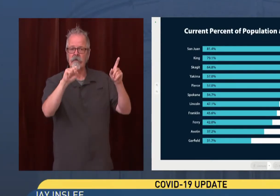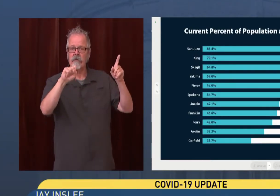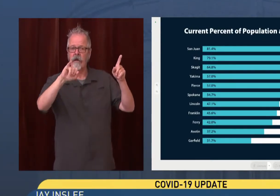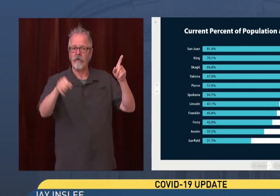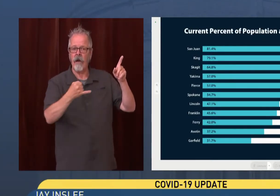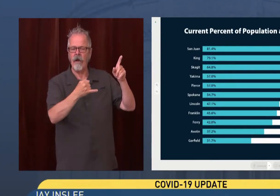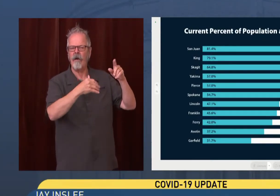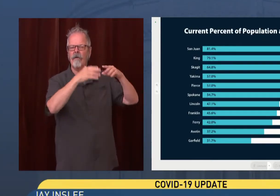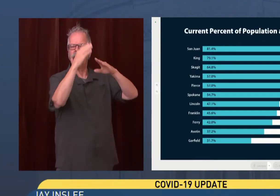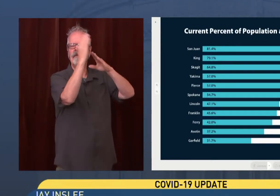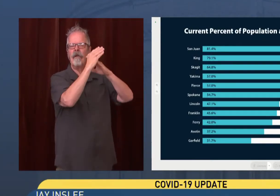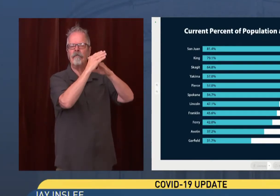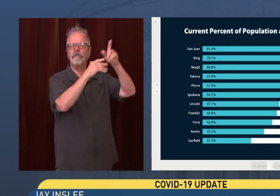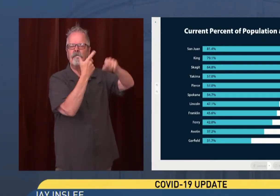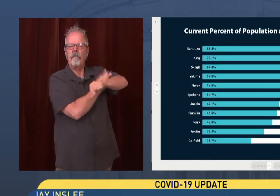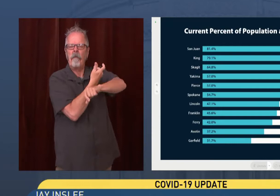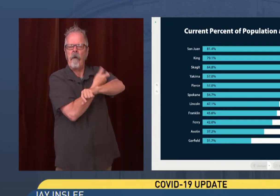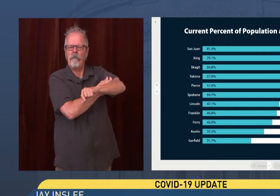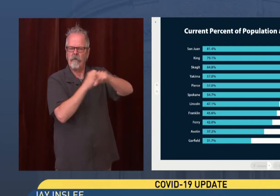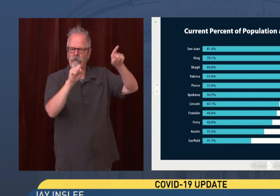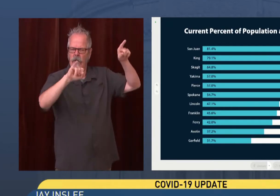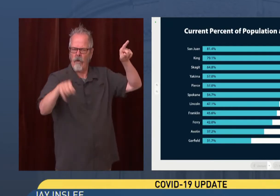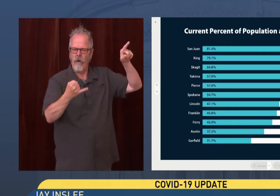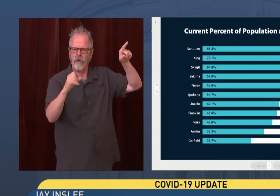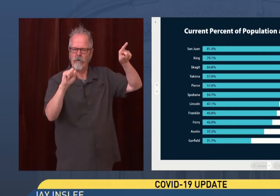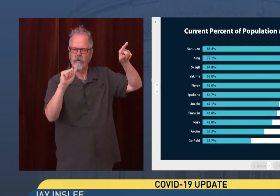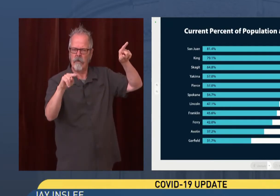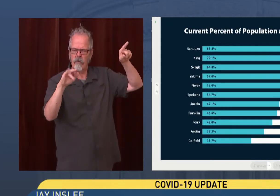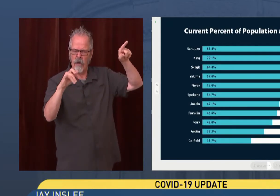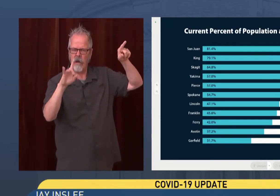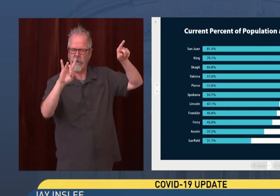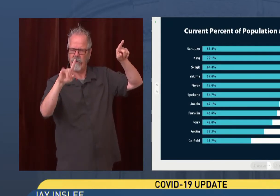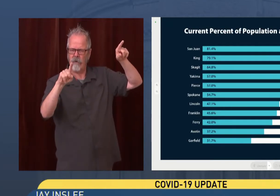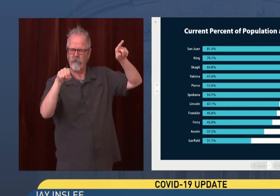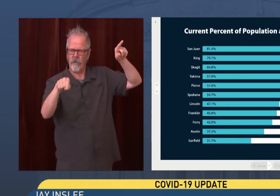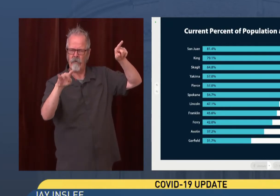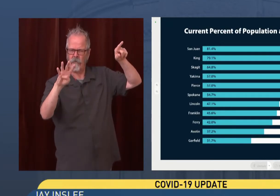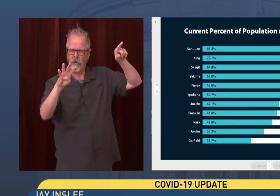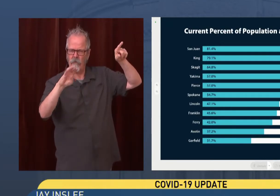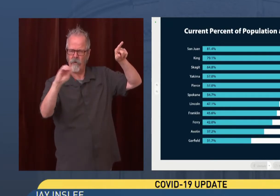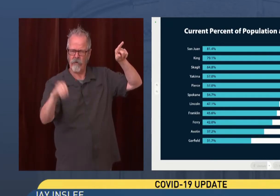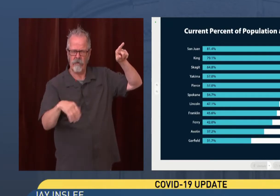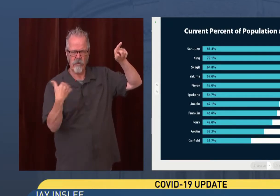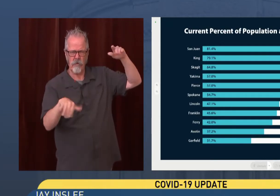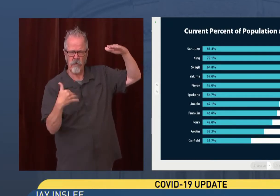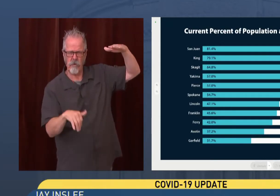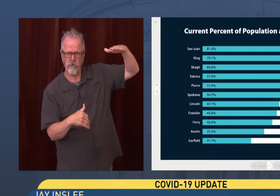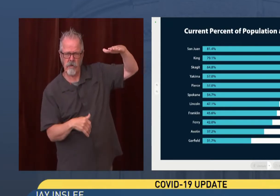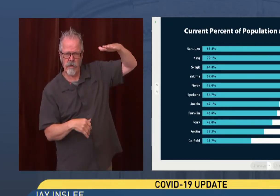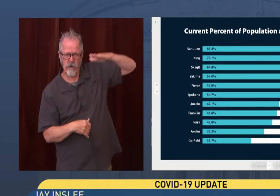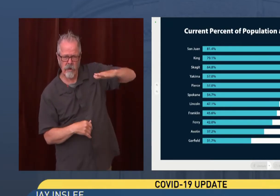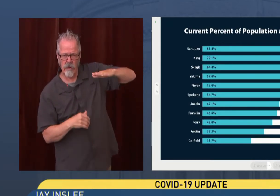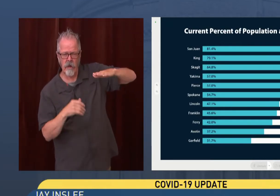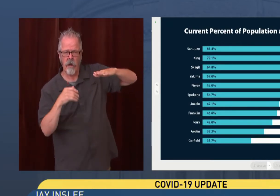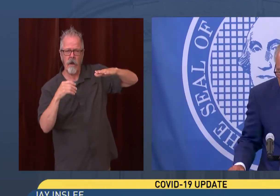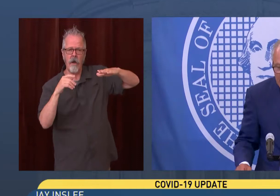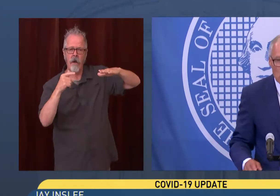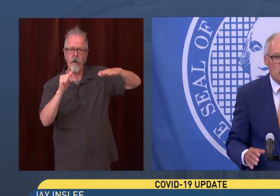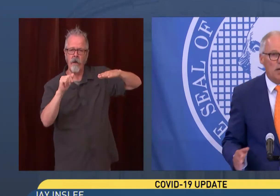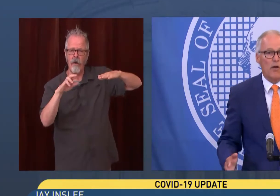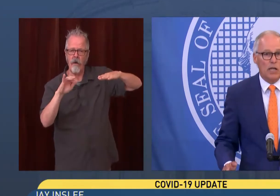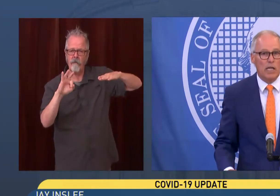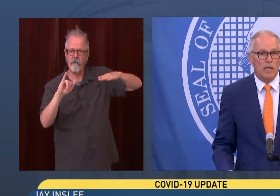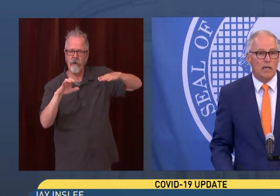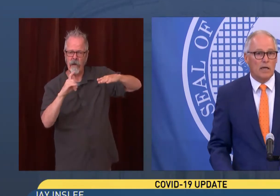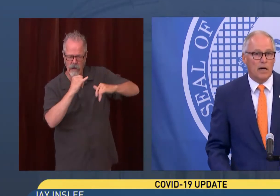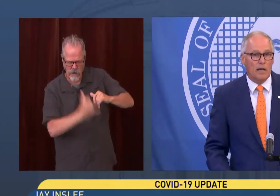for the vaccine of 81.4 percent. That goes down to Garfield County to 31.7 percent. That